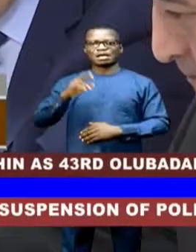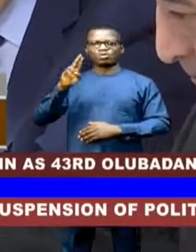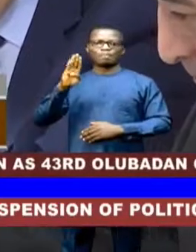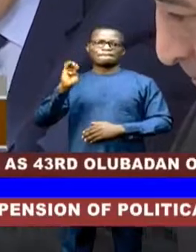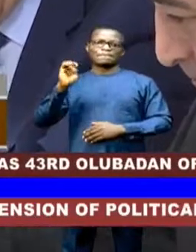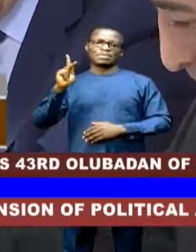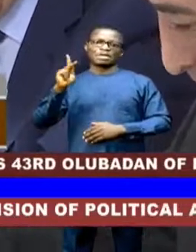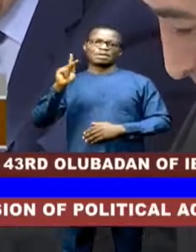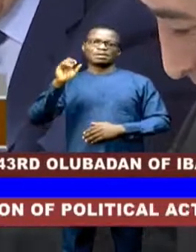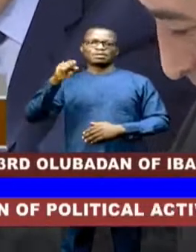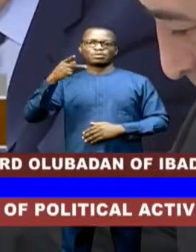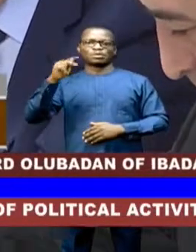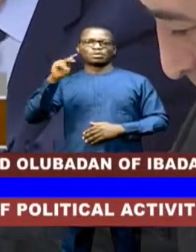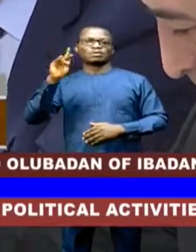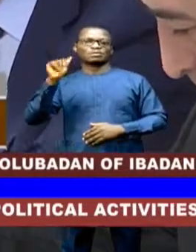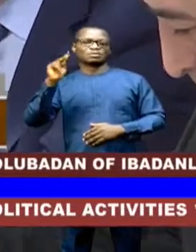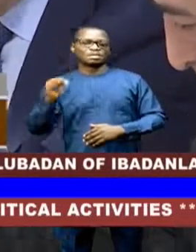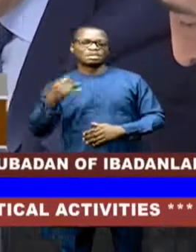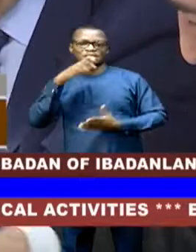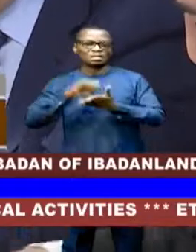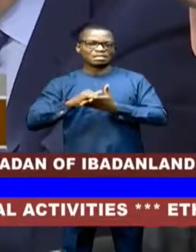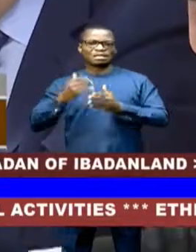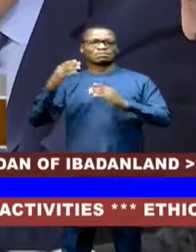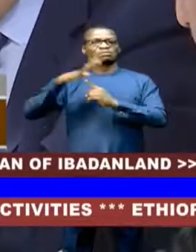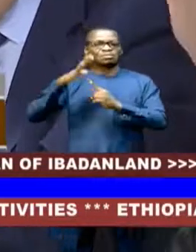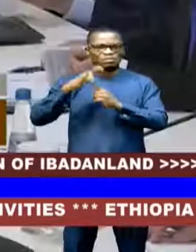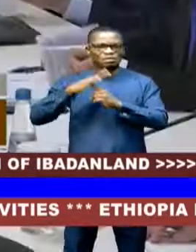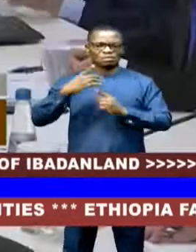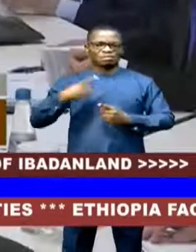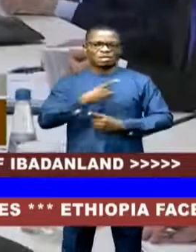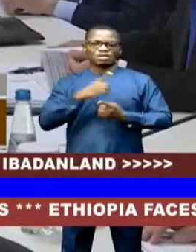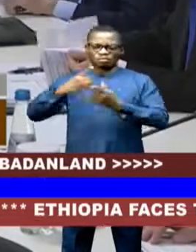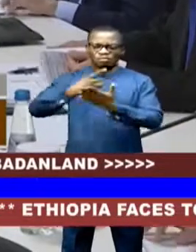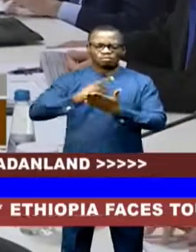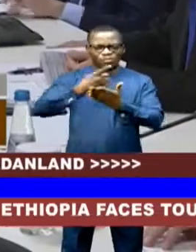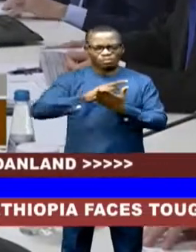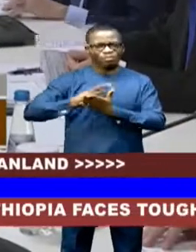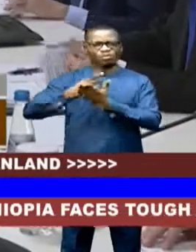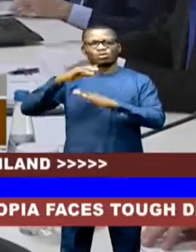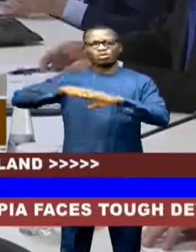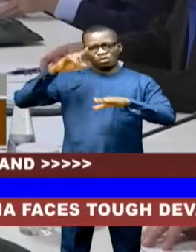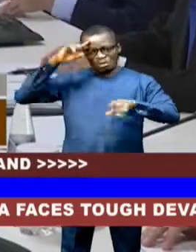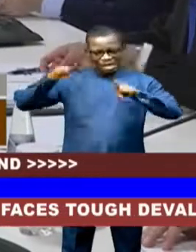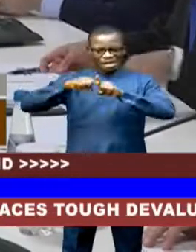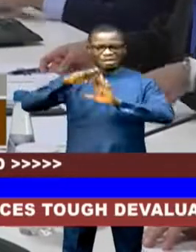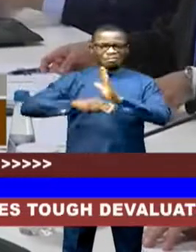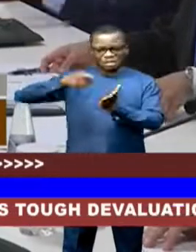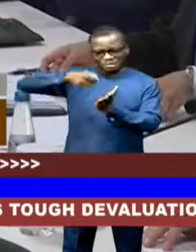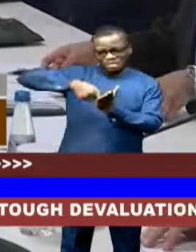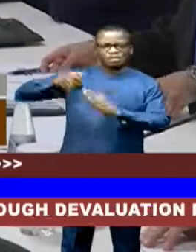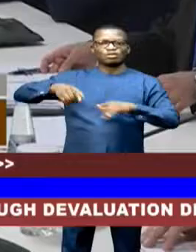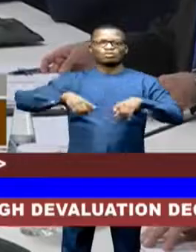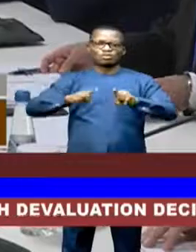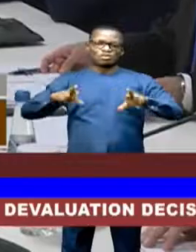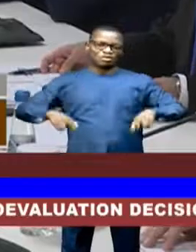Russian Foreign Minister says the top diplomats are to discuss the implementation of agreements signed during the Russia-Central Asia Summit